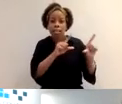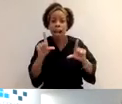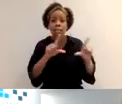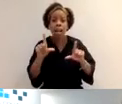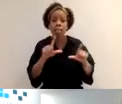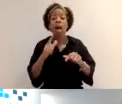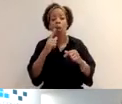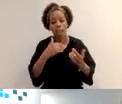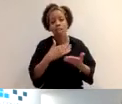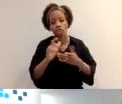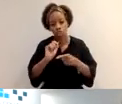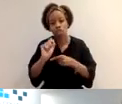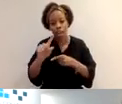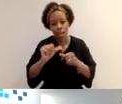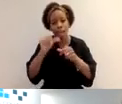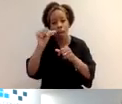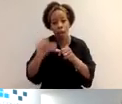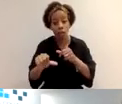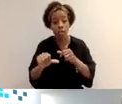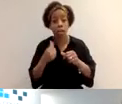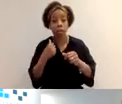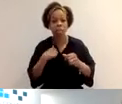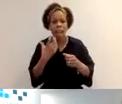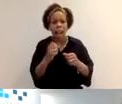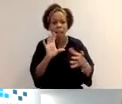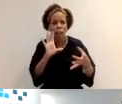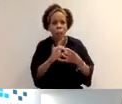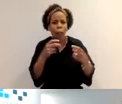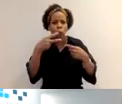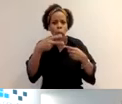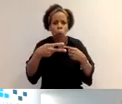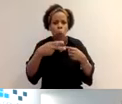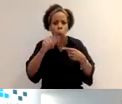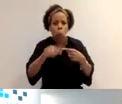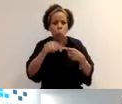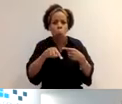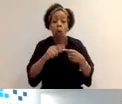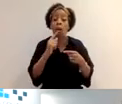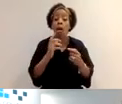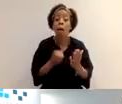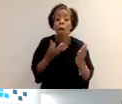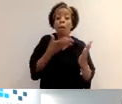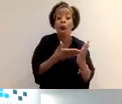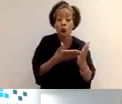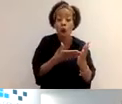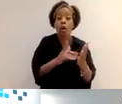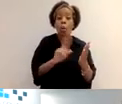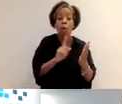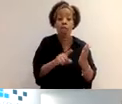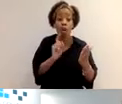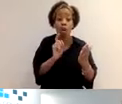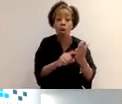what I provide you with is a blog that I've put together with a lot more detail on just top tips for completing the audit following COVID-19